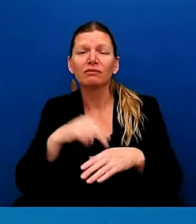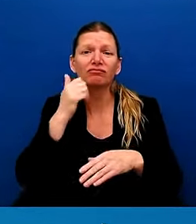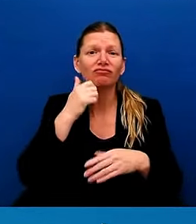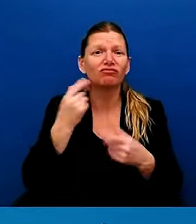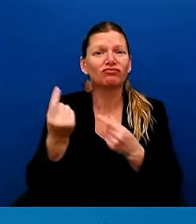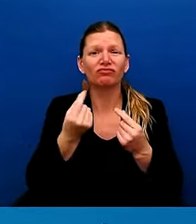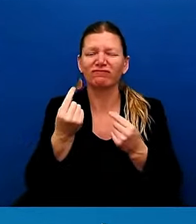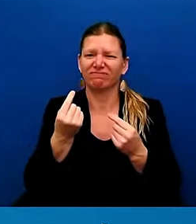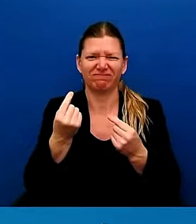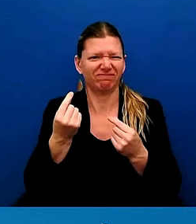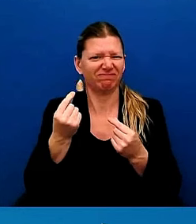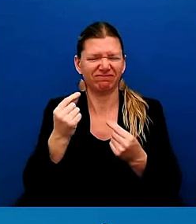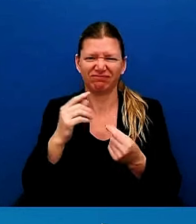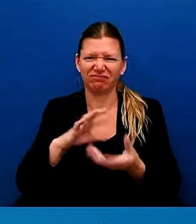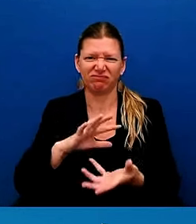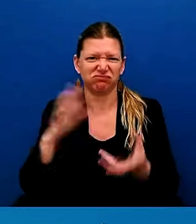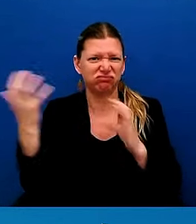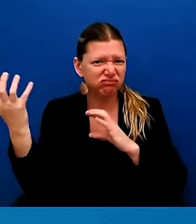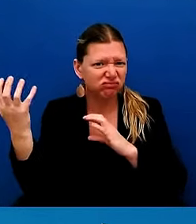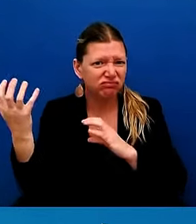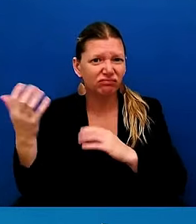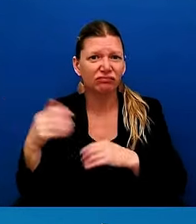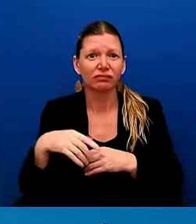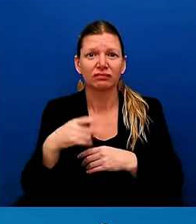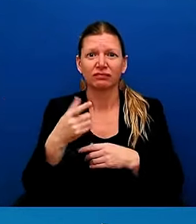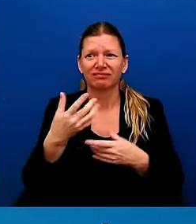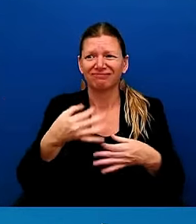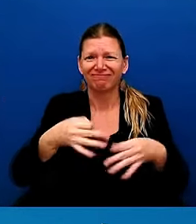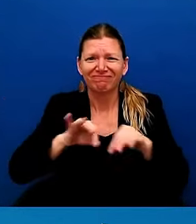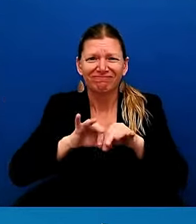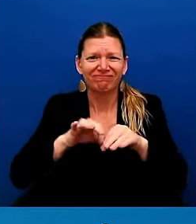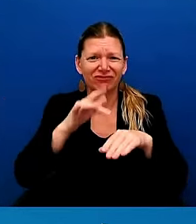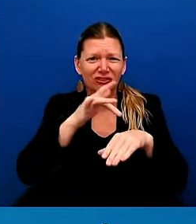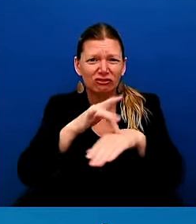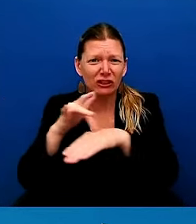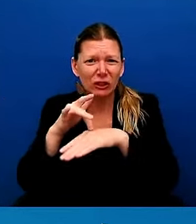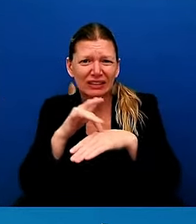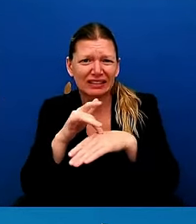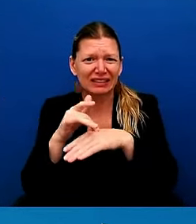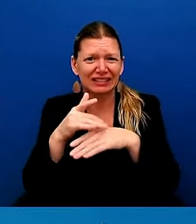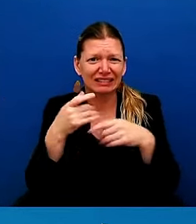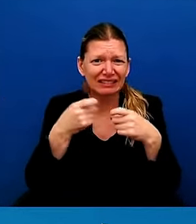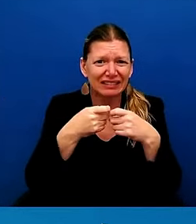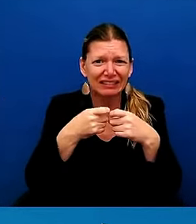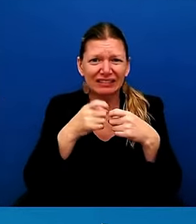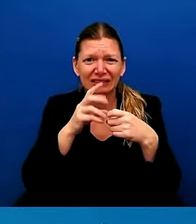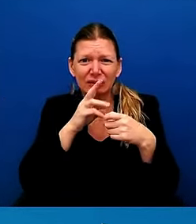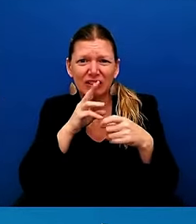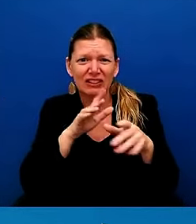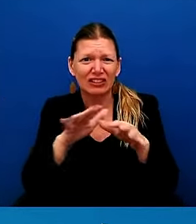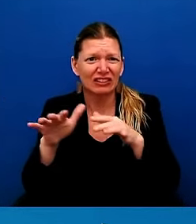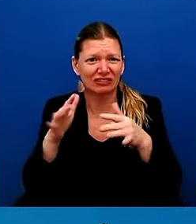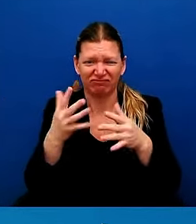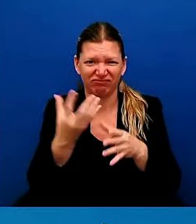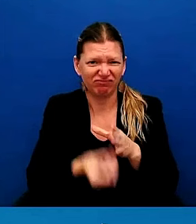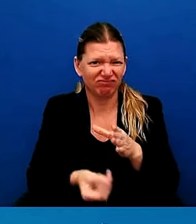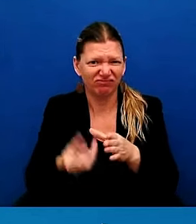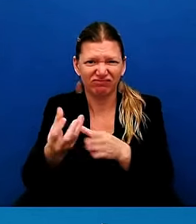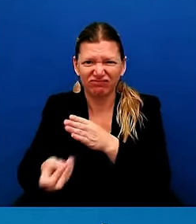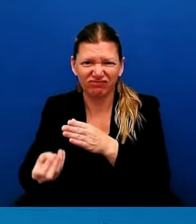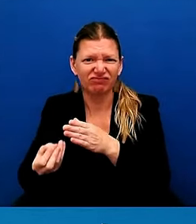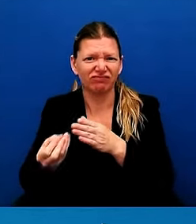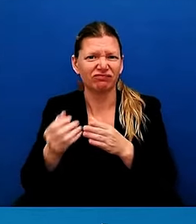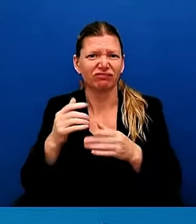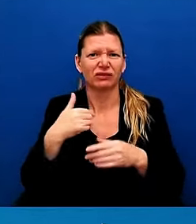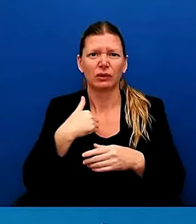And so I'm here today to thank all of those who are working to get folks the support and the relief that they